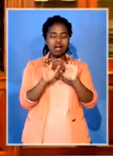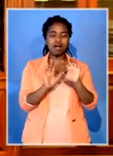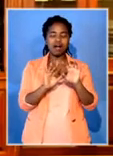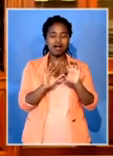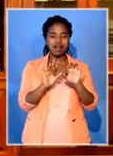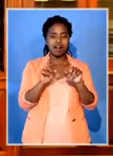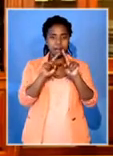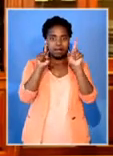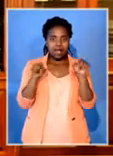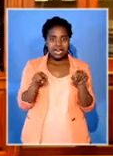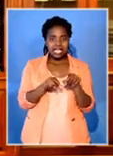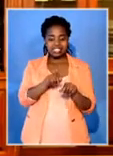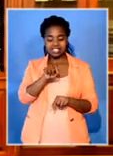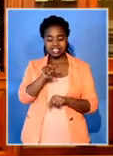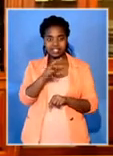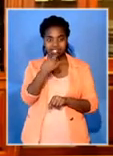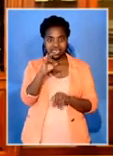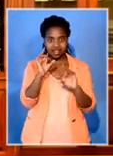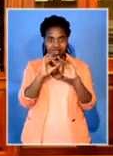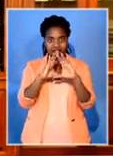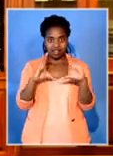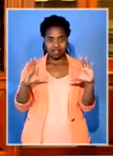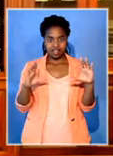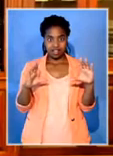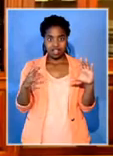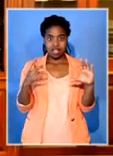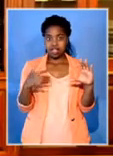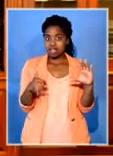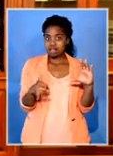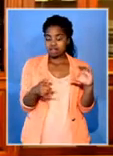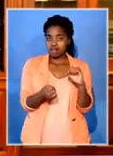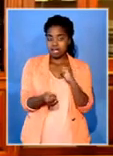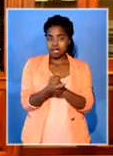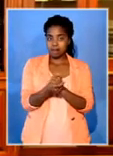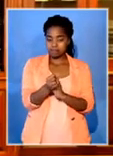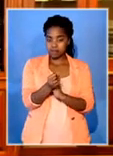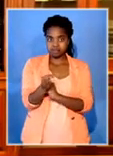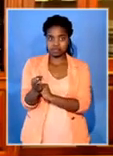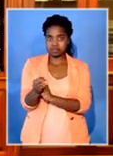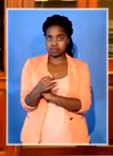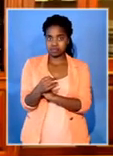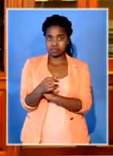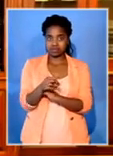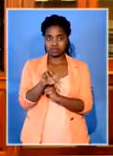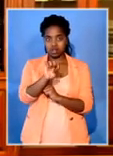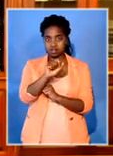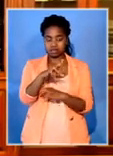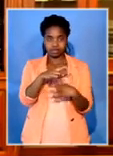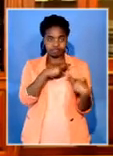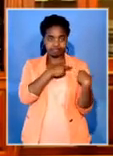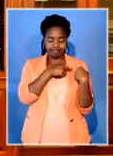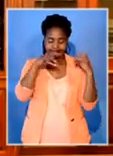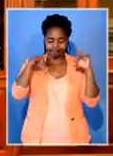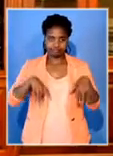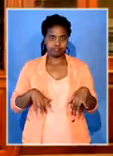where people perhaps get switched off inadvertently or deliberately and therefore unable to get